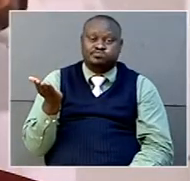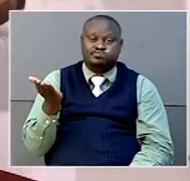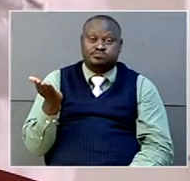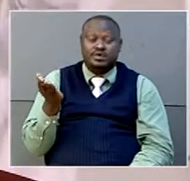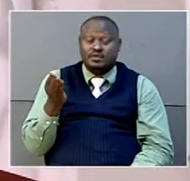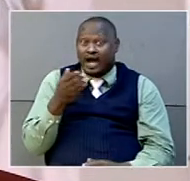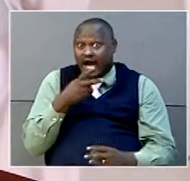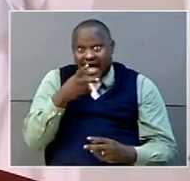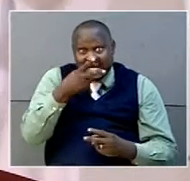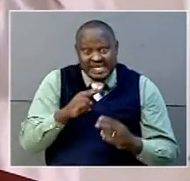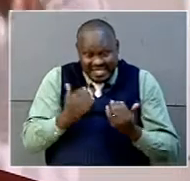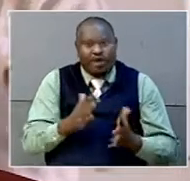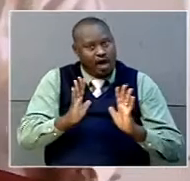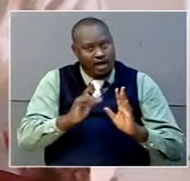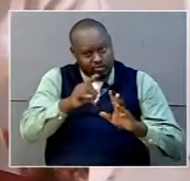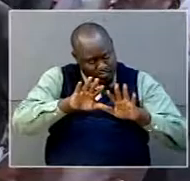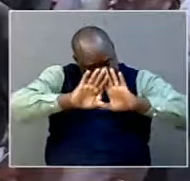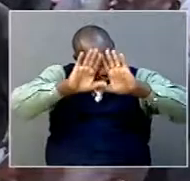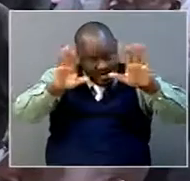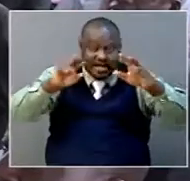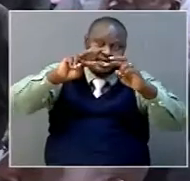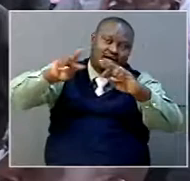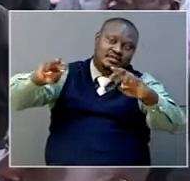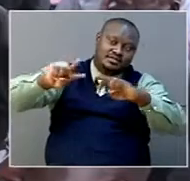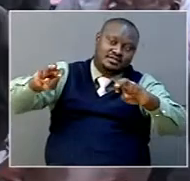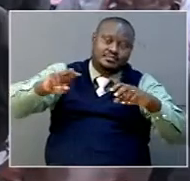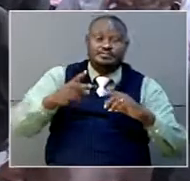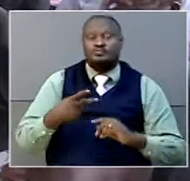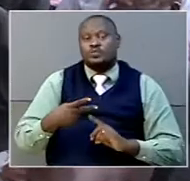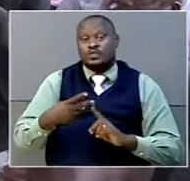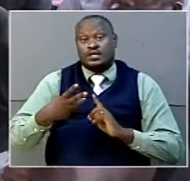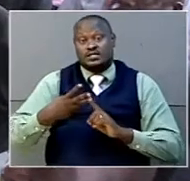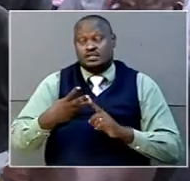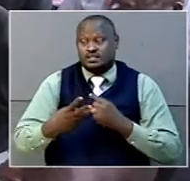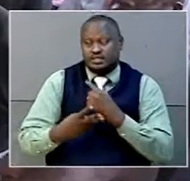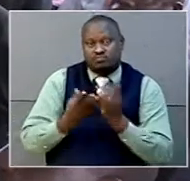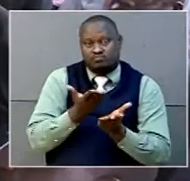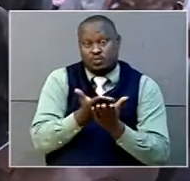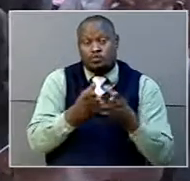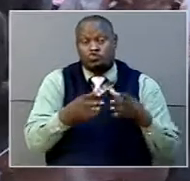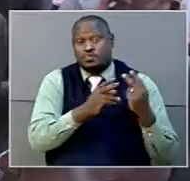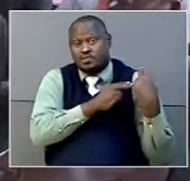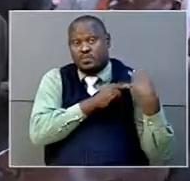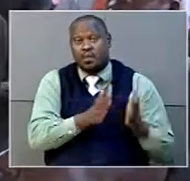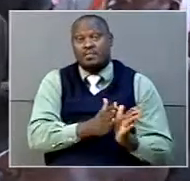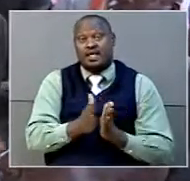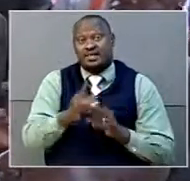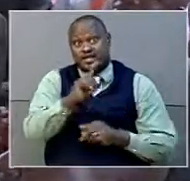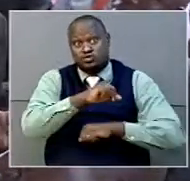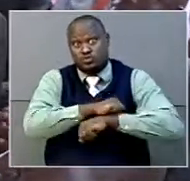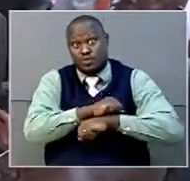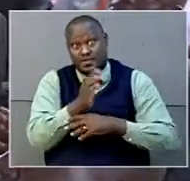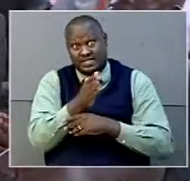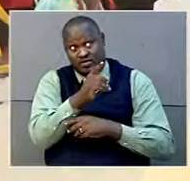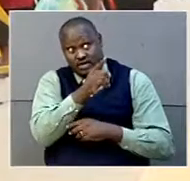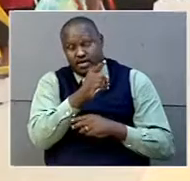answer now, you go back and... Mr. Msevini also called upon planners in the Minister of Education and Sports to consult